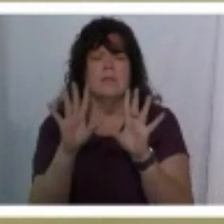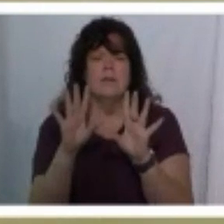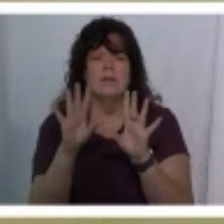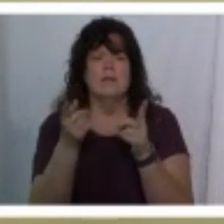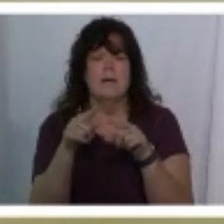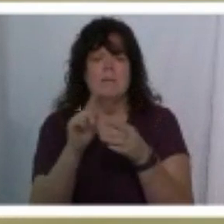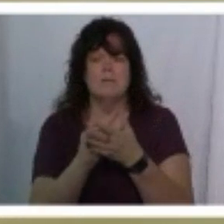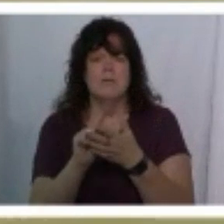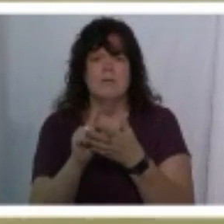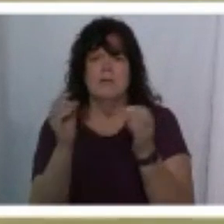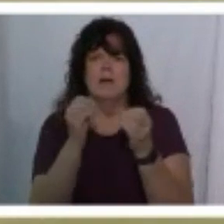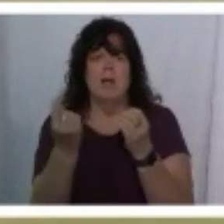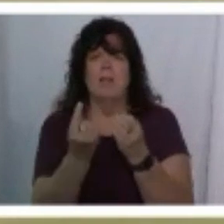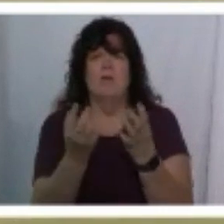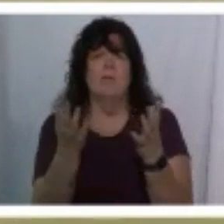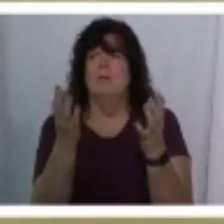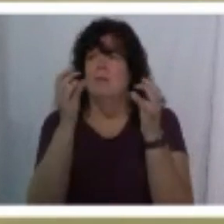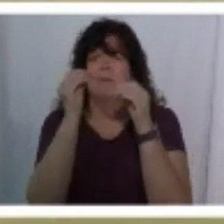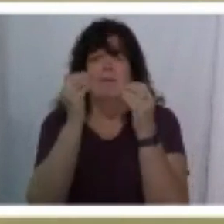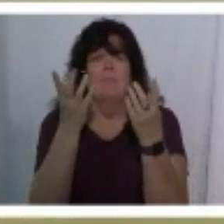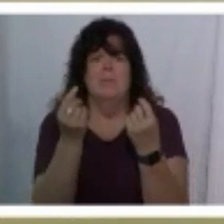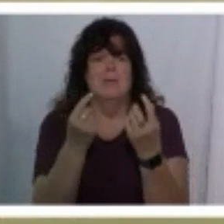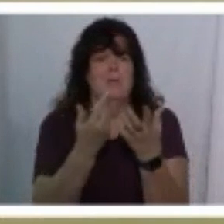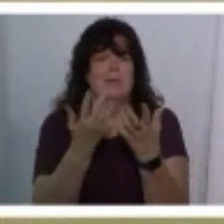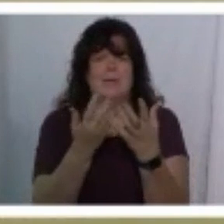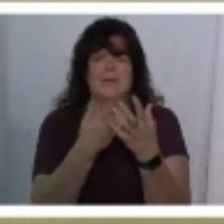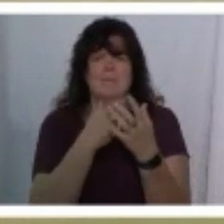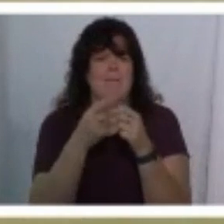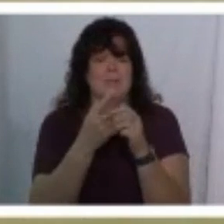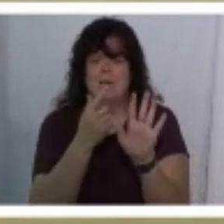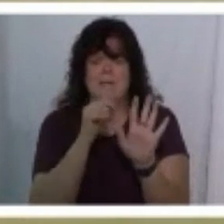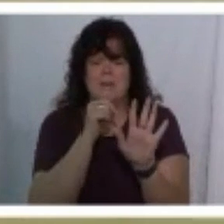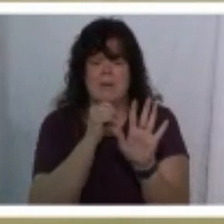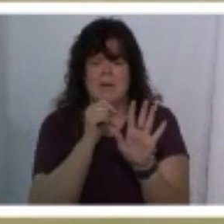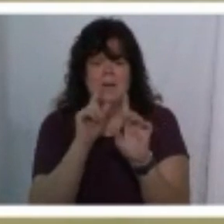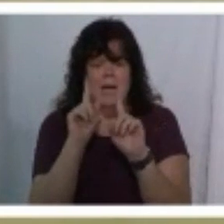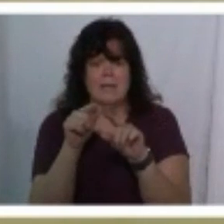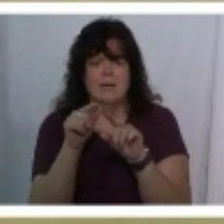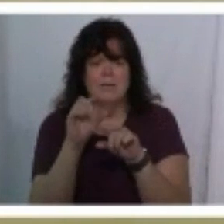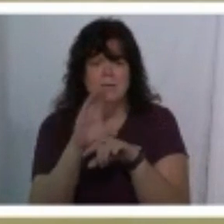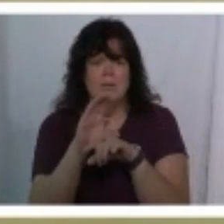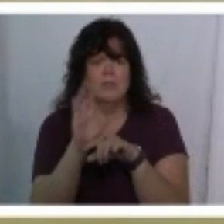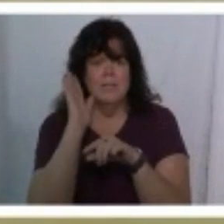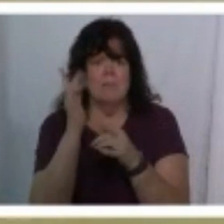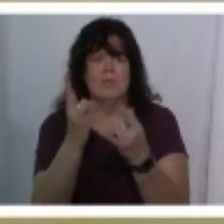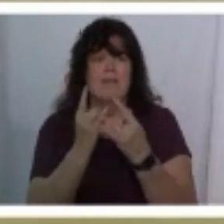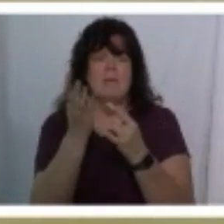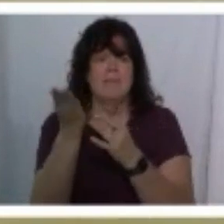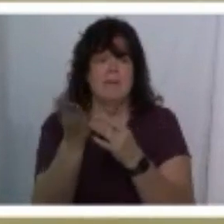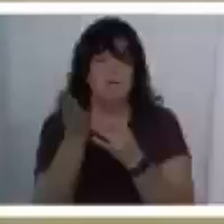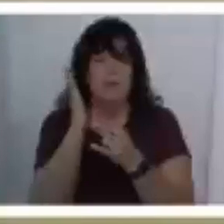was oh no i'm all alone and my next thought was no i'm not i can go to simplicity and they'll love me there